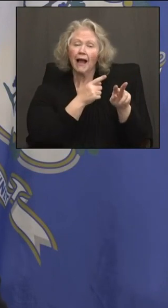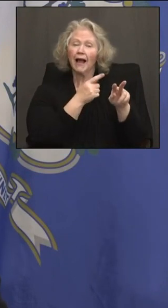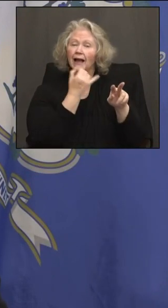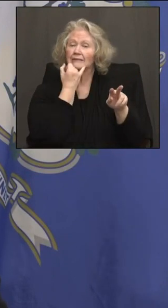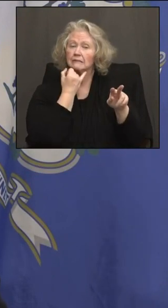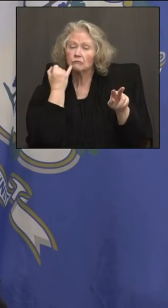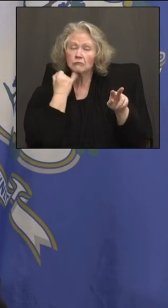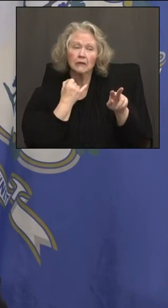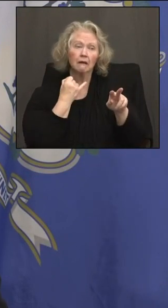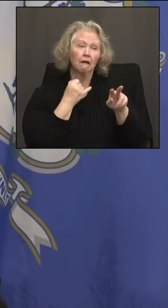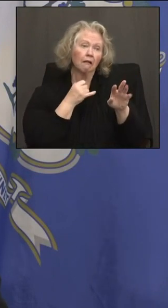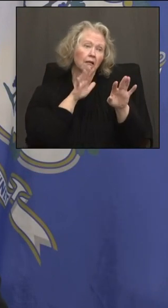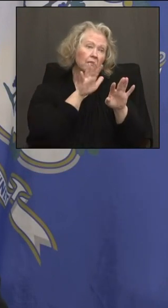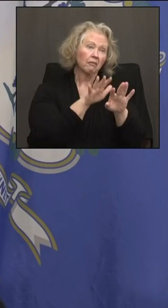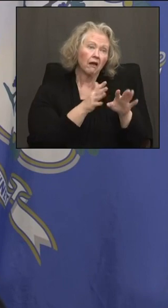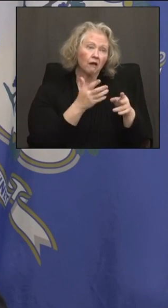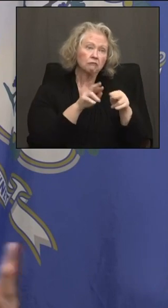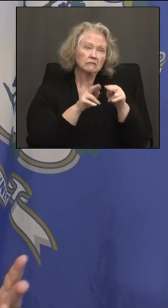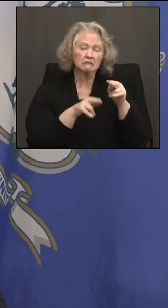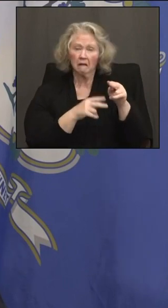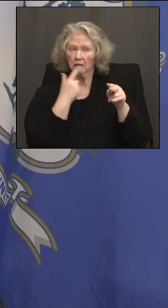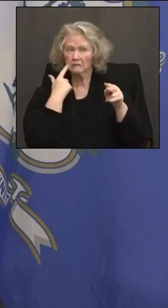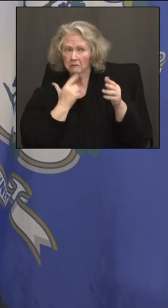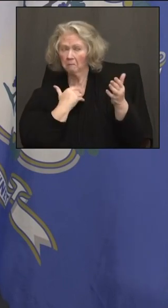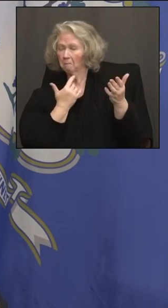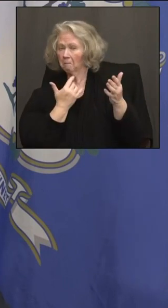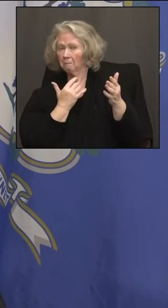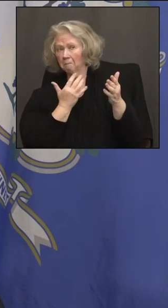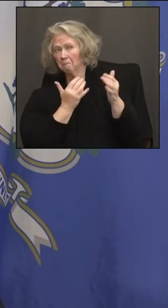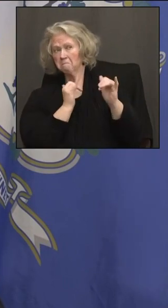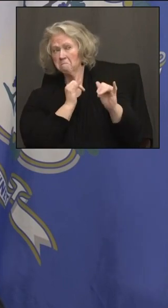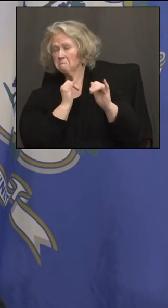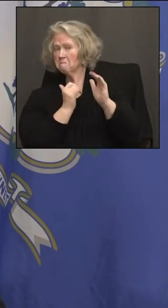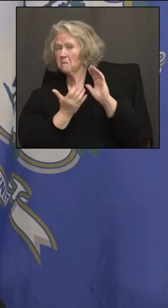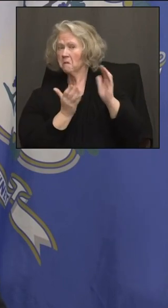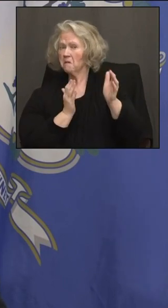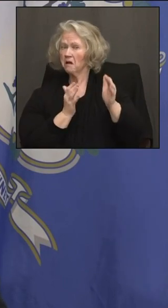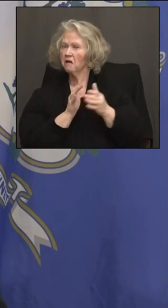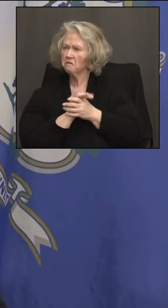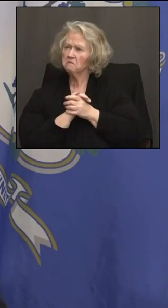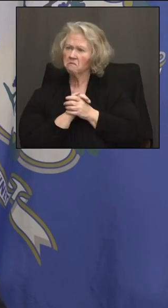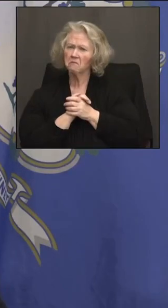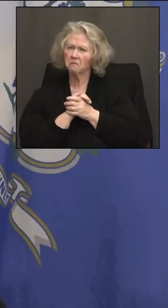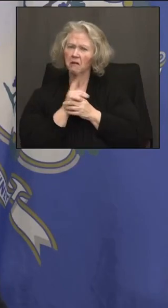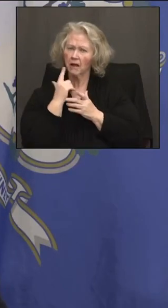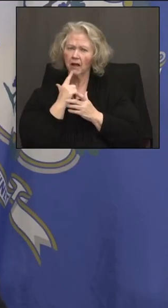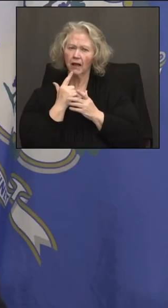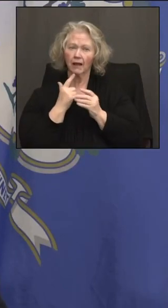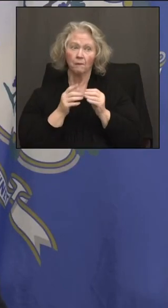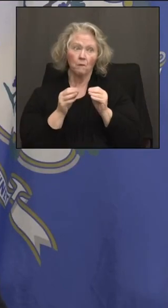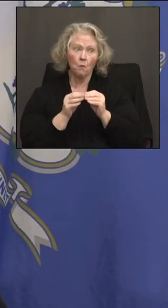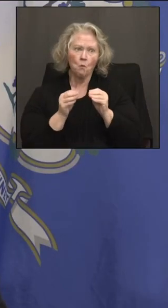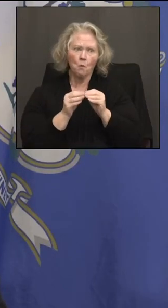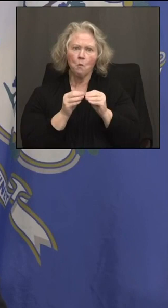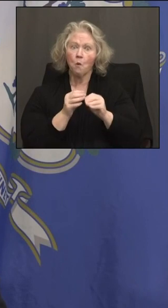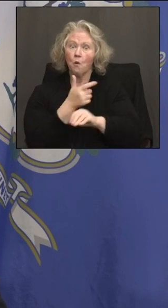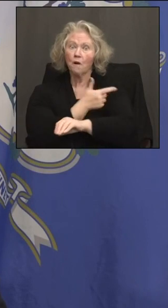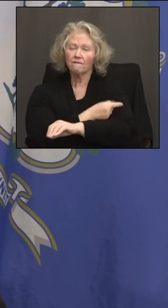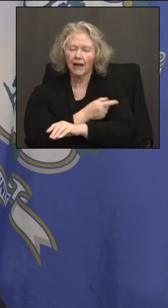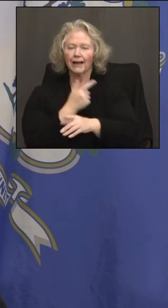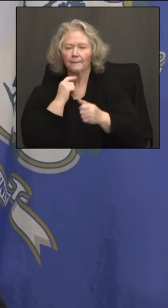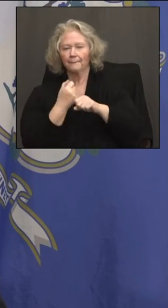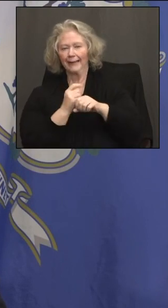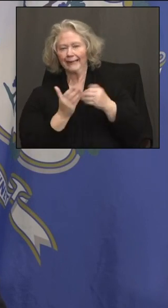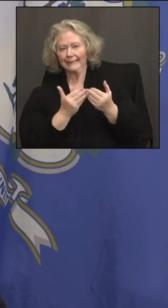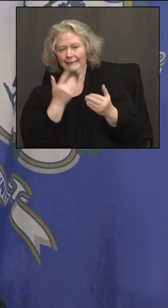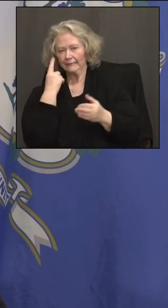there. But certainly in terms of continuing reopening, more people vaccinated, just the easier these decisions are, Jamie.